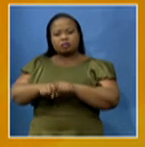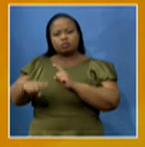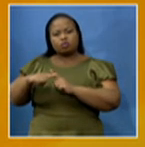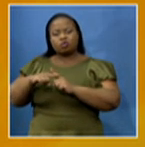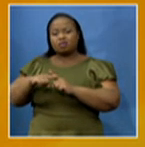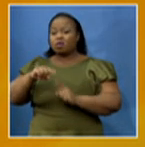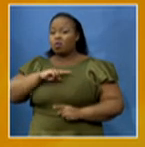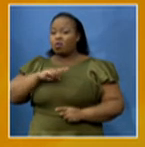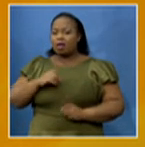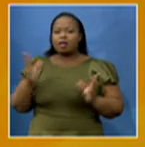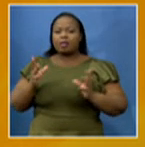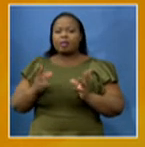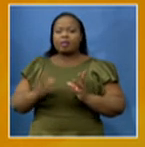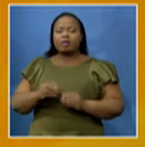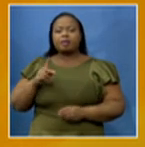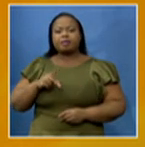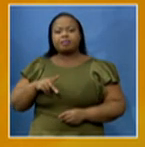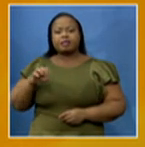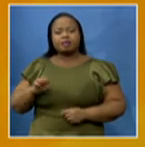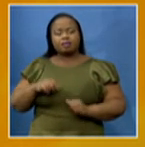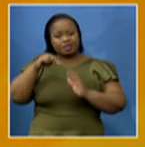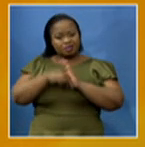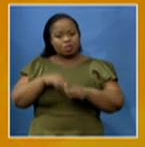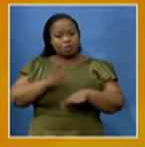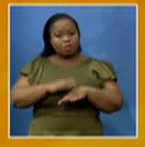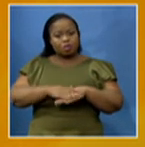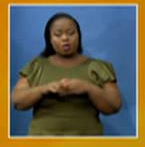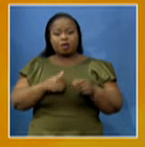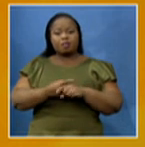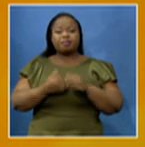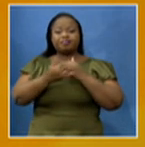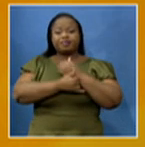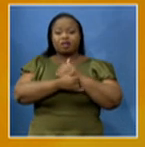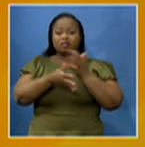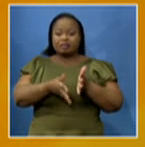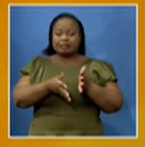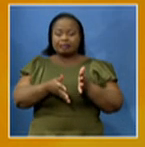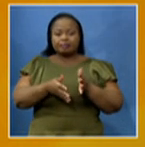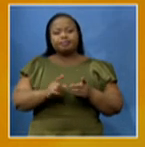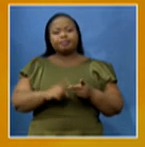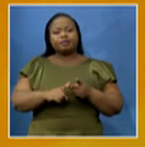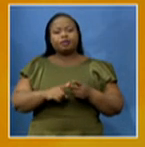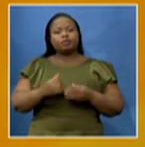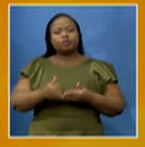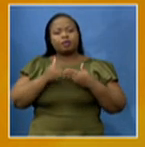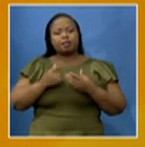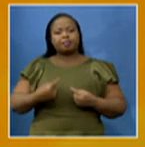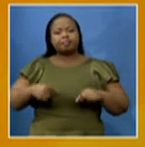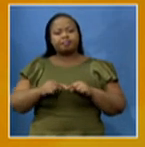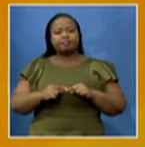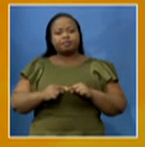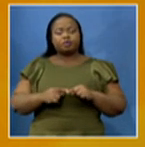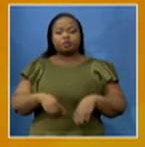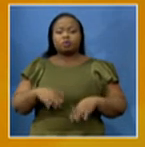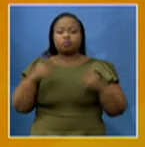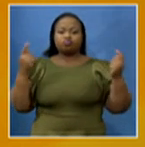equipment shortages. to talk more about the plight of nurses in the country and also helping us to give a platform to